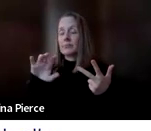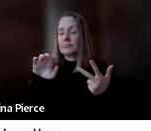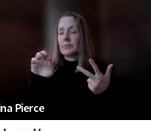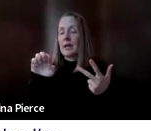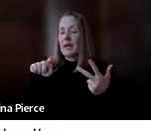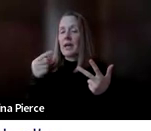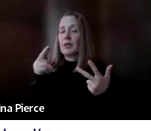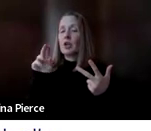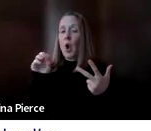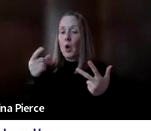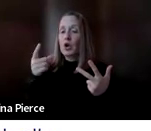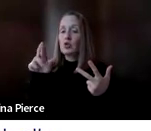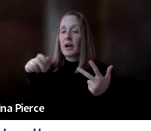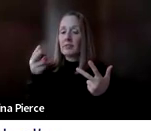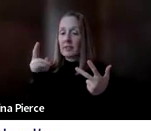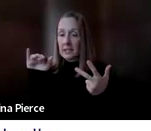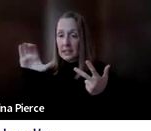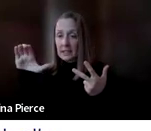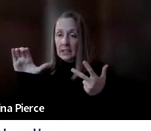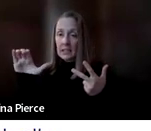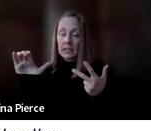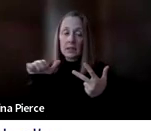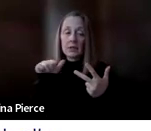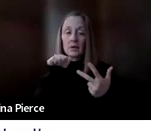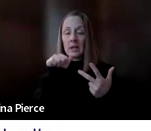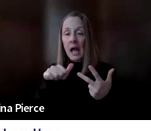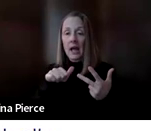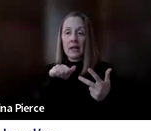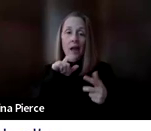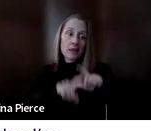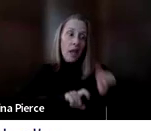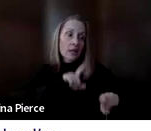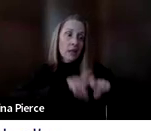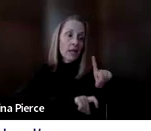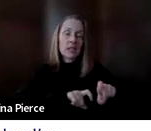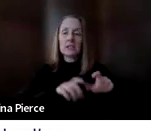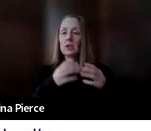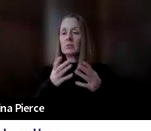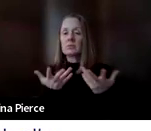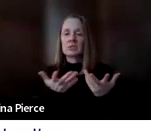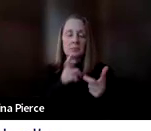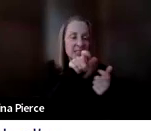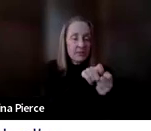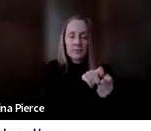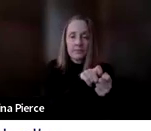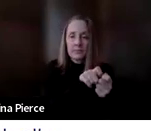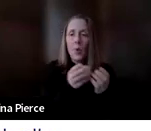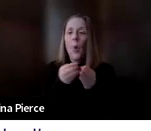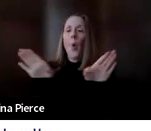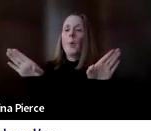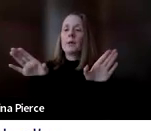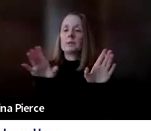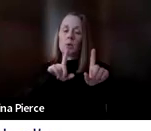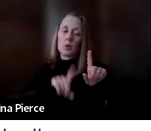individuals' experiences rather than asking more leading questions. It's more open-ended questions. We also look at interviewing